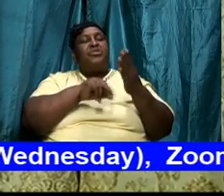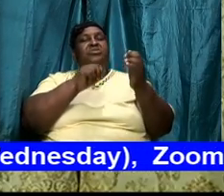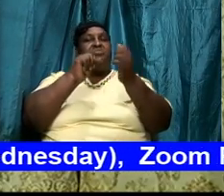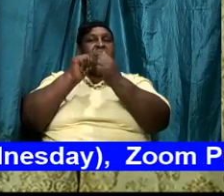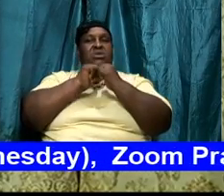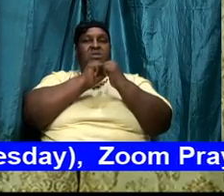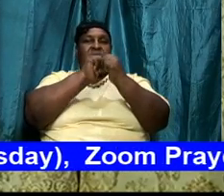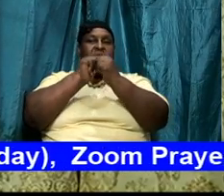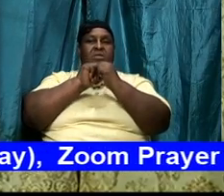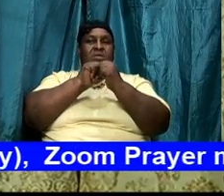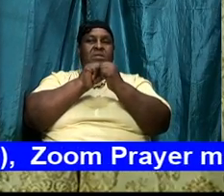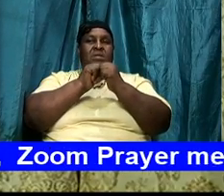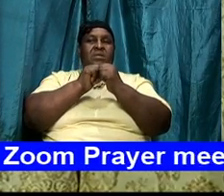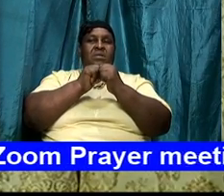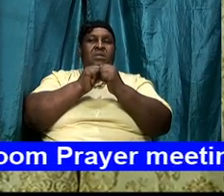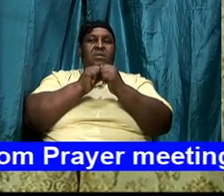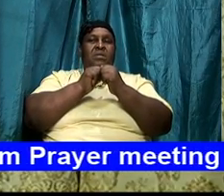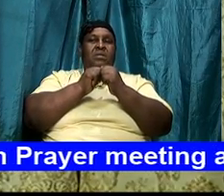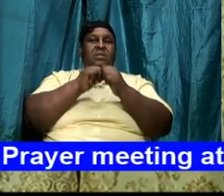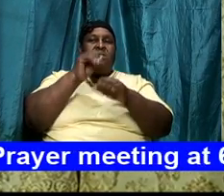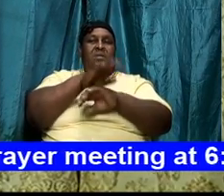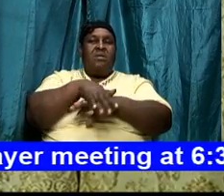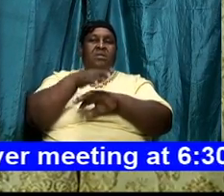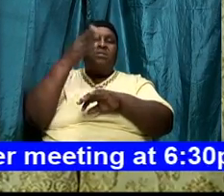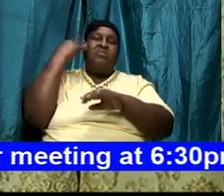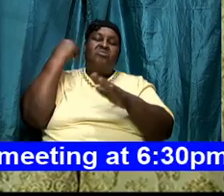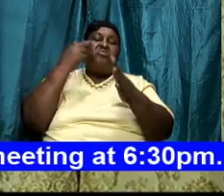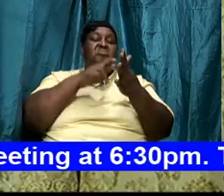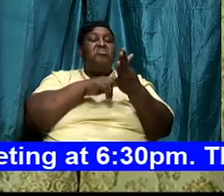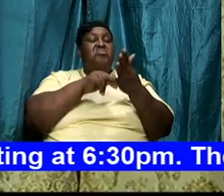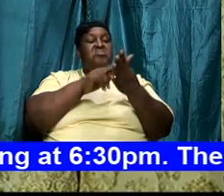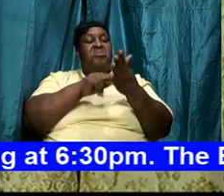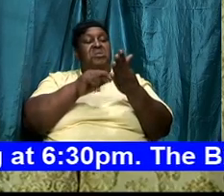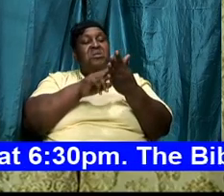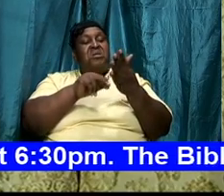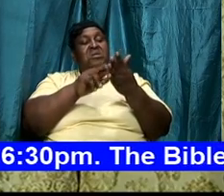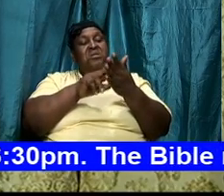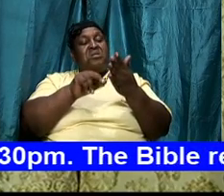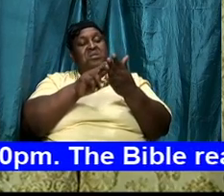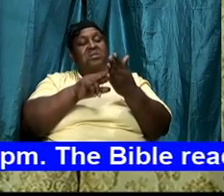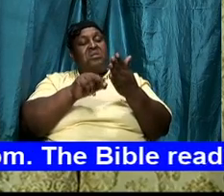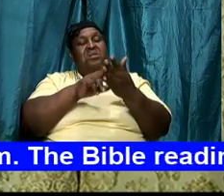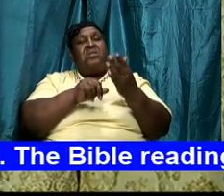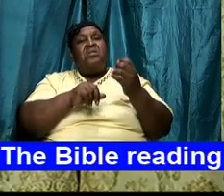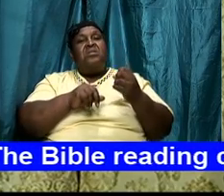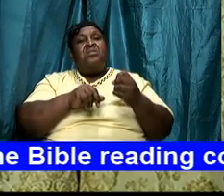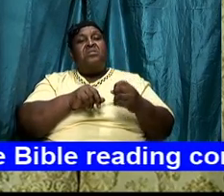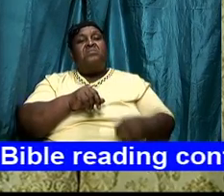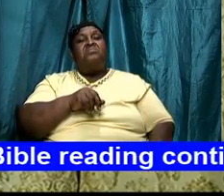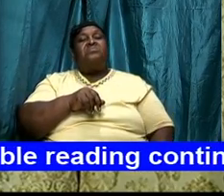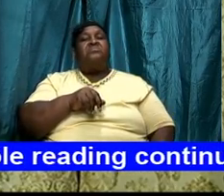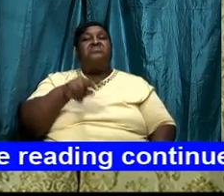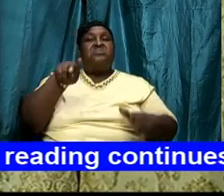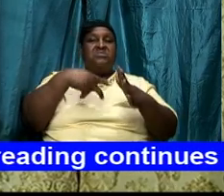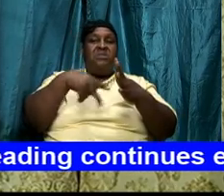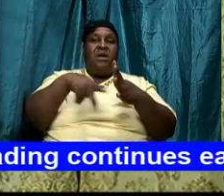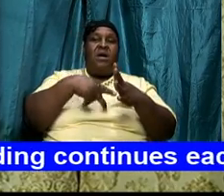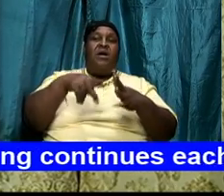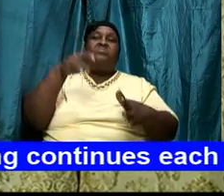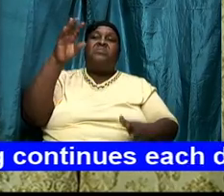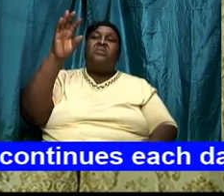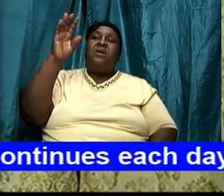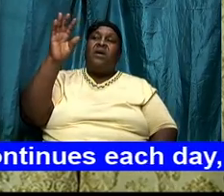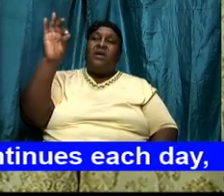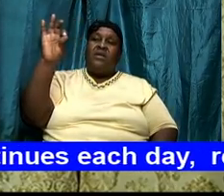last night I was reading and all of us stood going through I believe it was Psalm 9 and